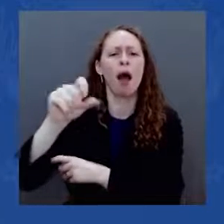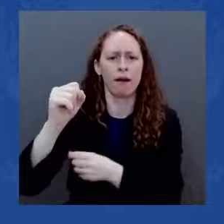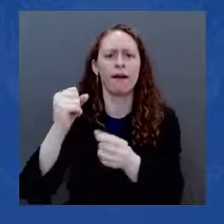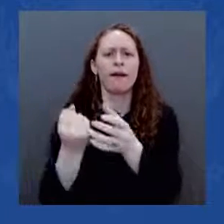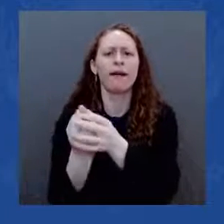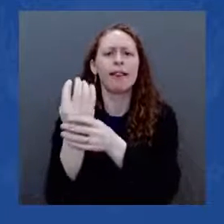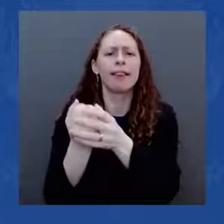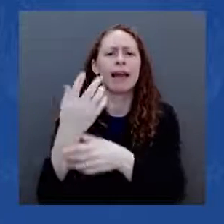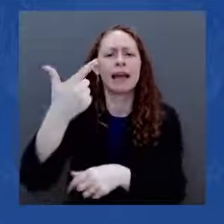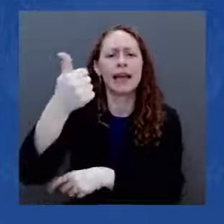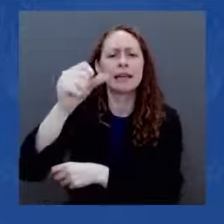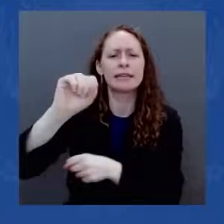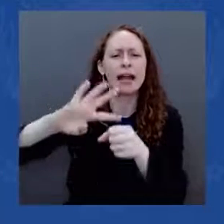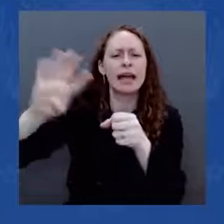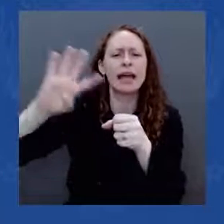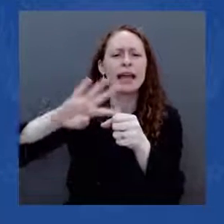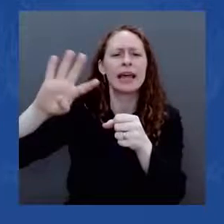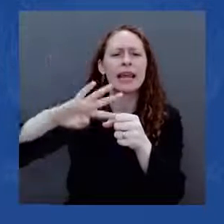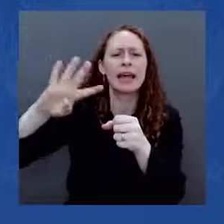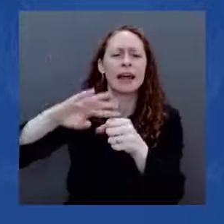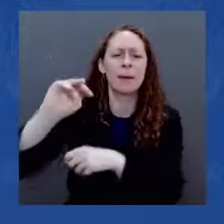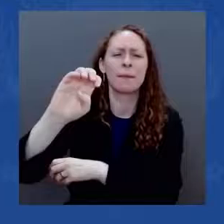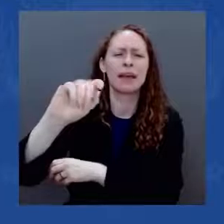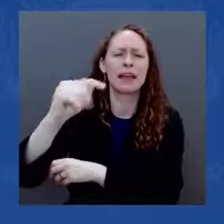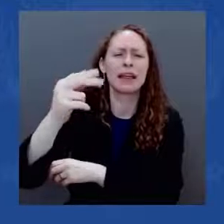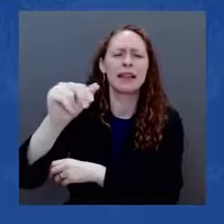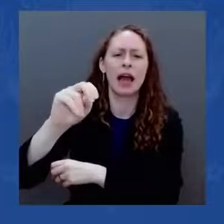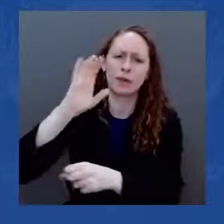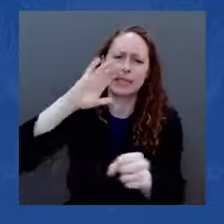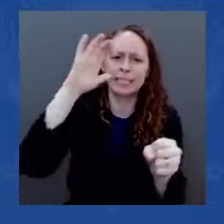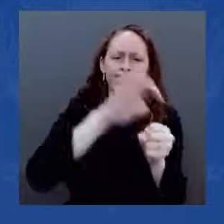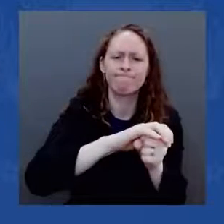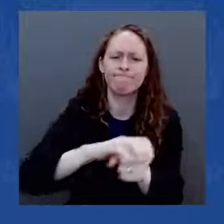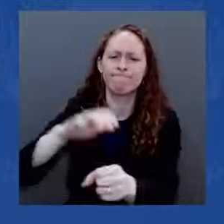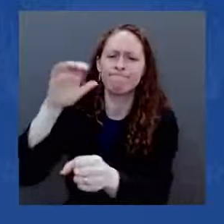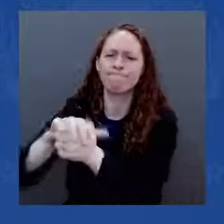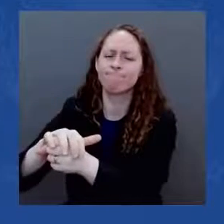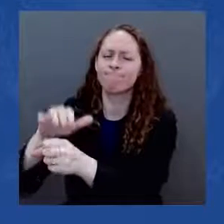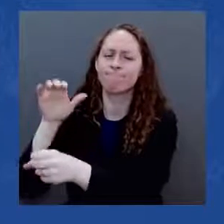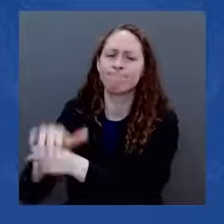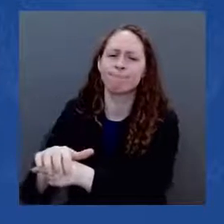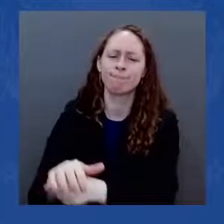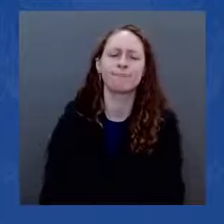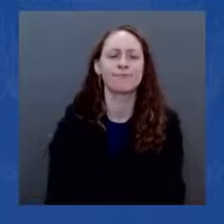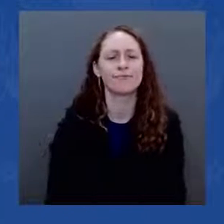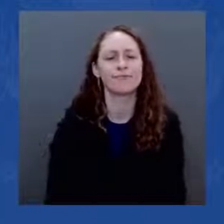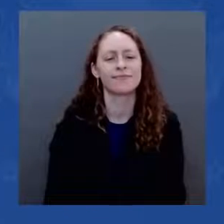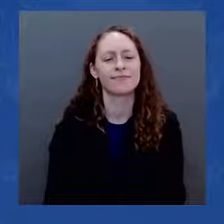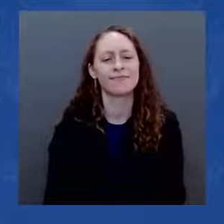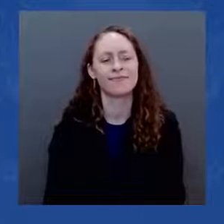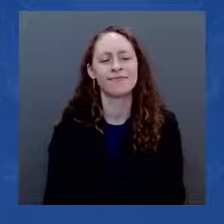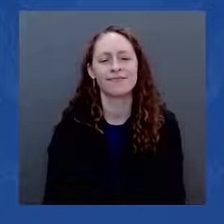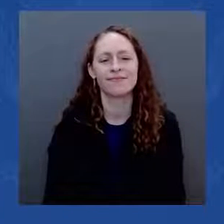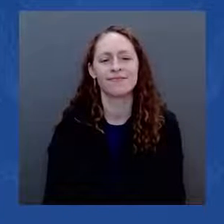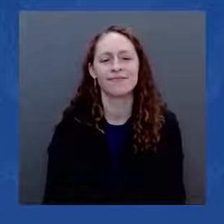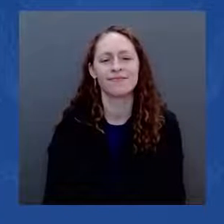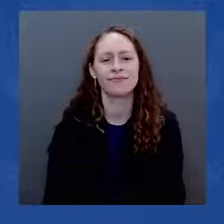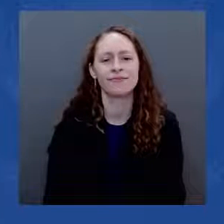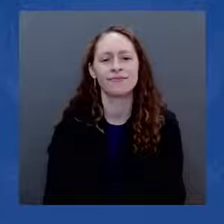Capping them is going to create quality jobs, just as it took to dig the well, union